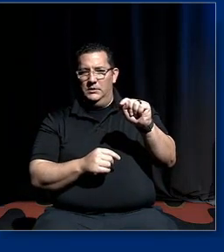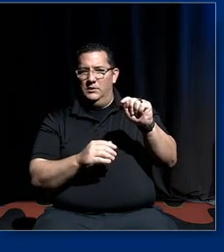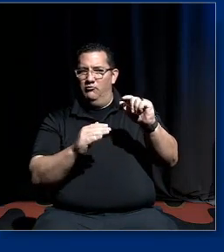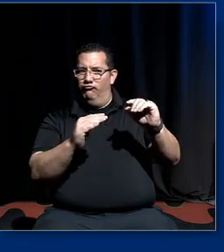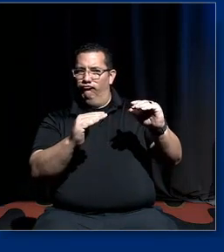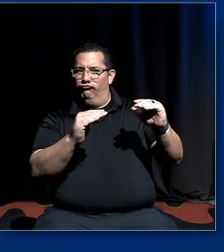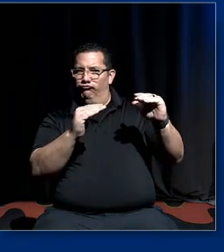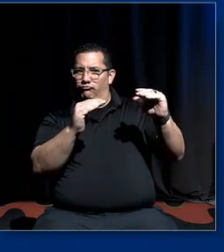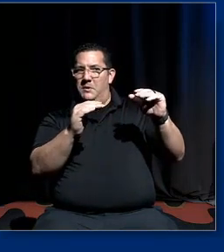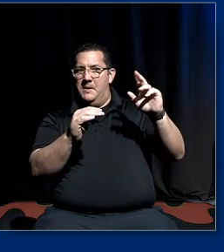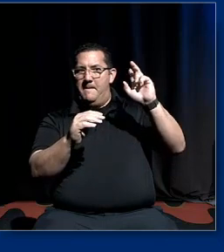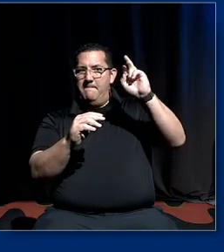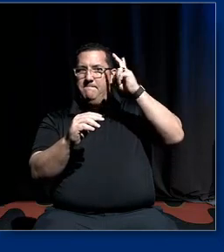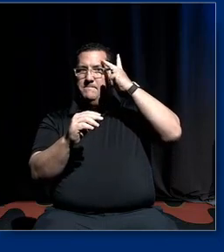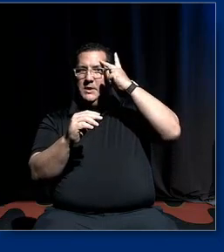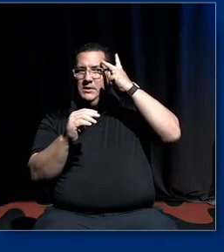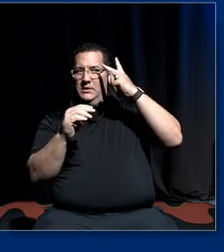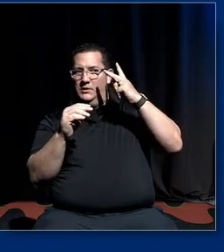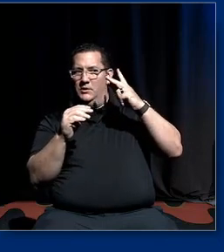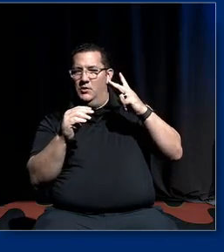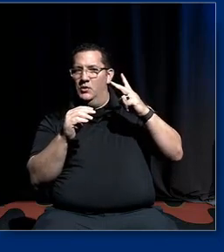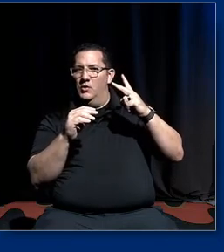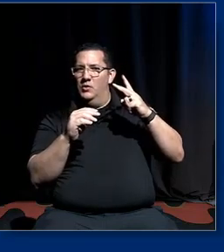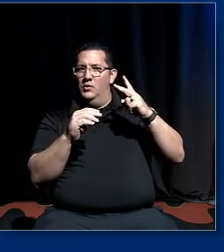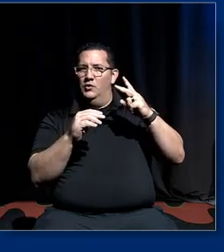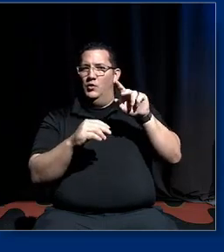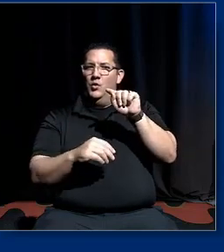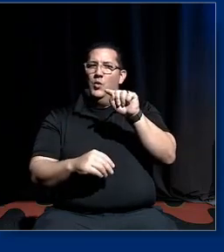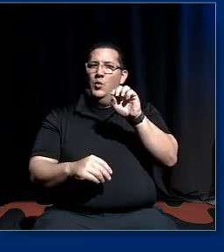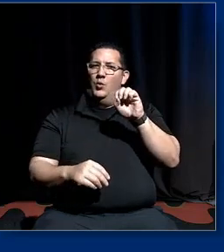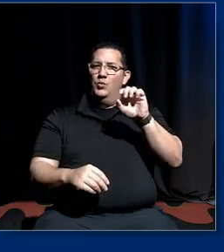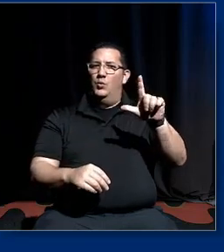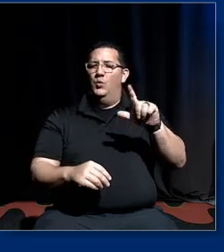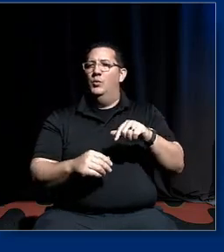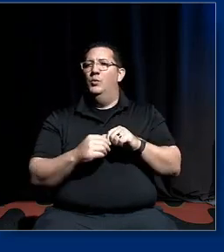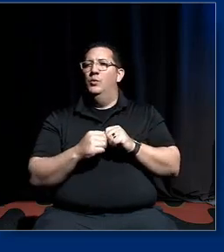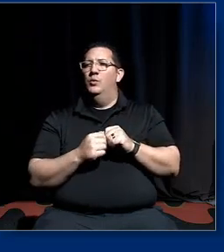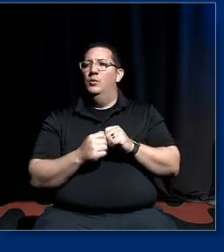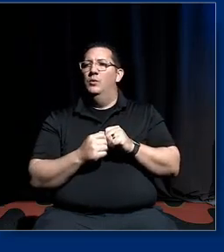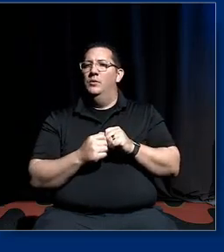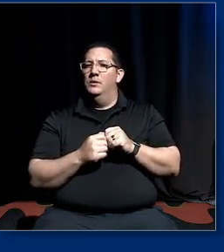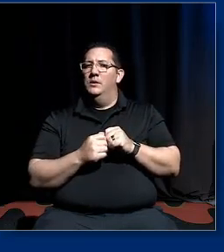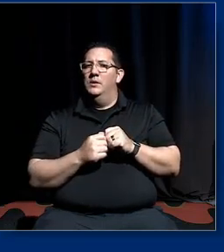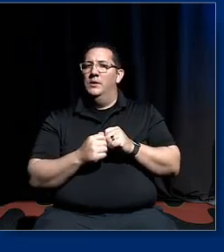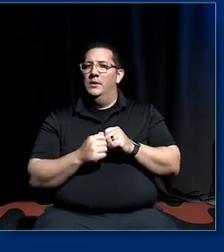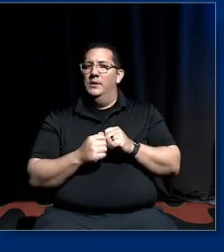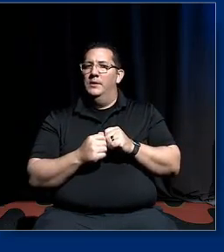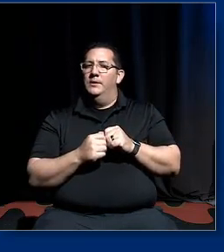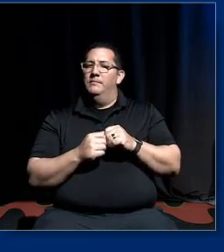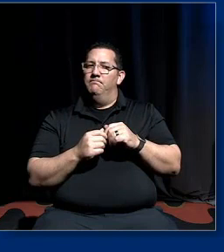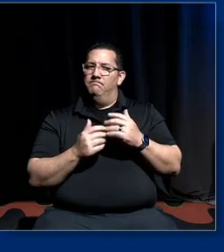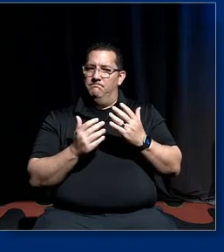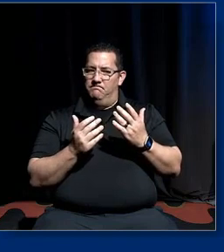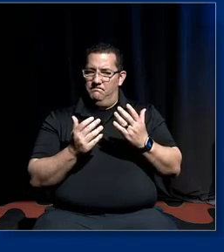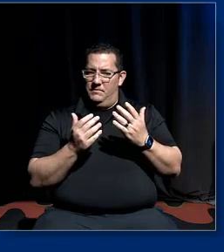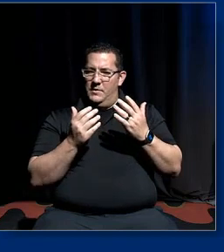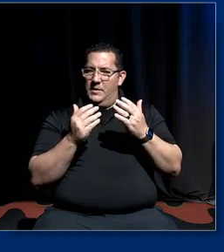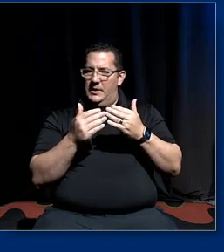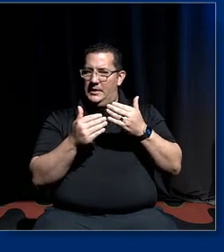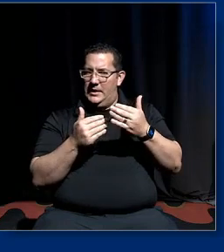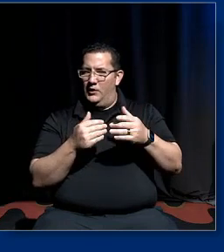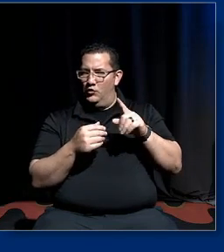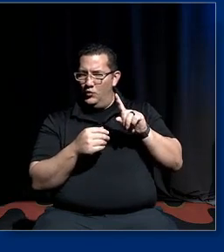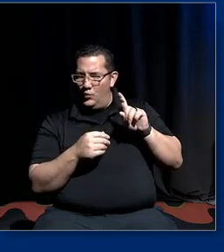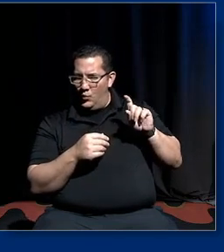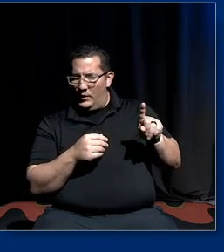a political instrument not to suggest we're past that but the next question is what